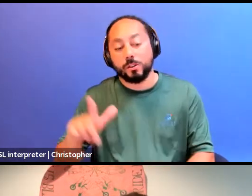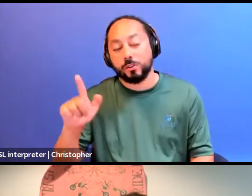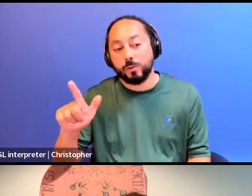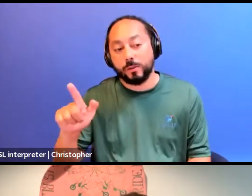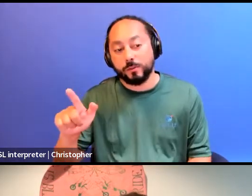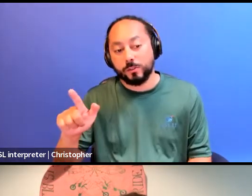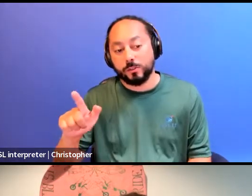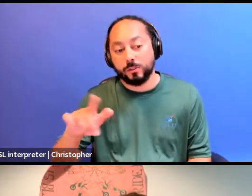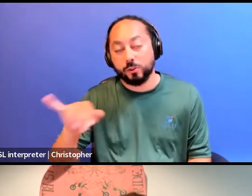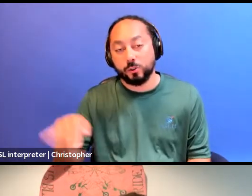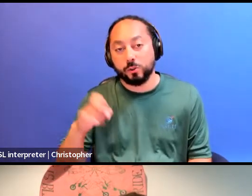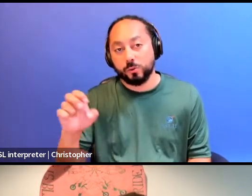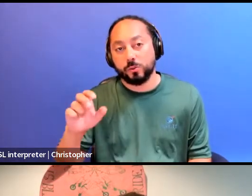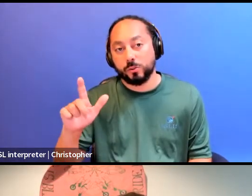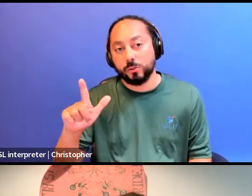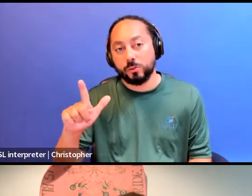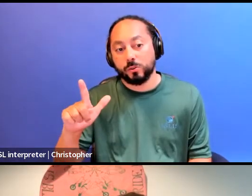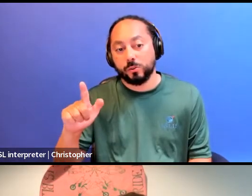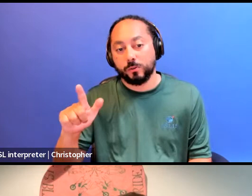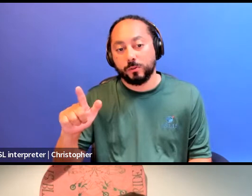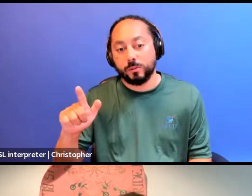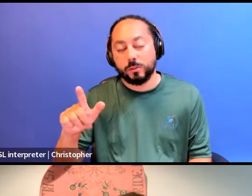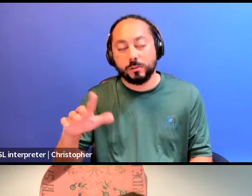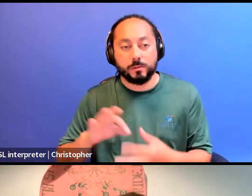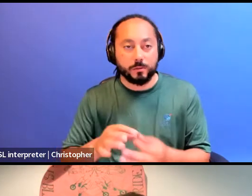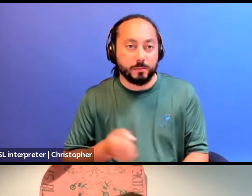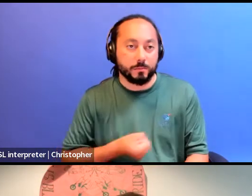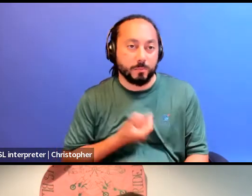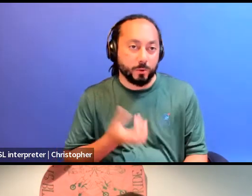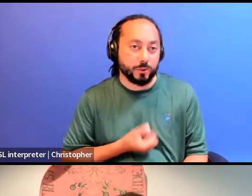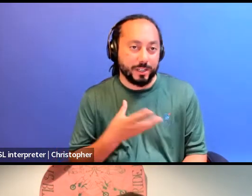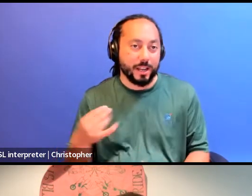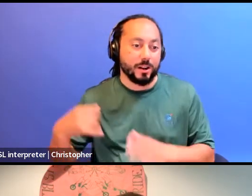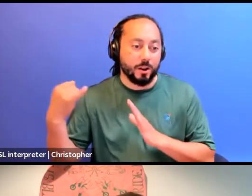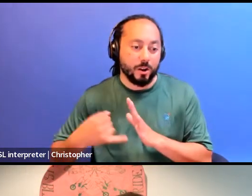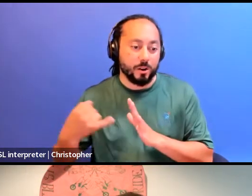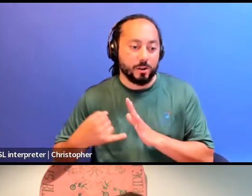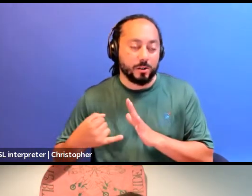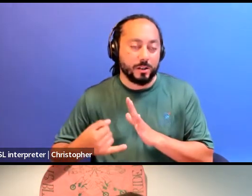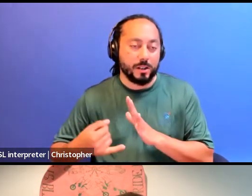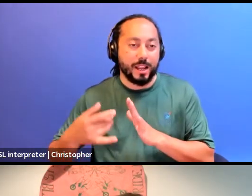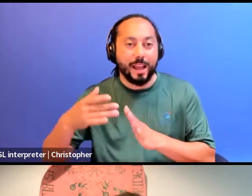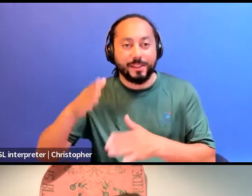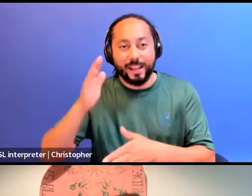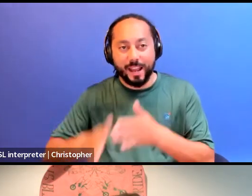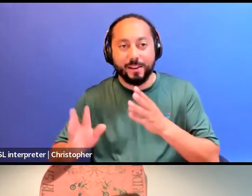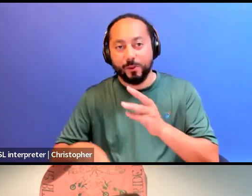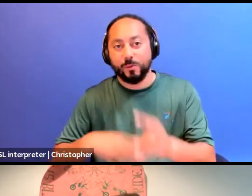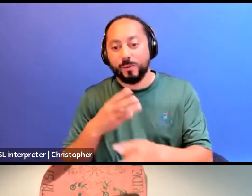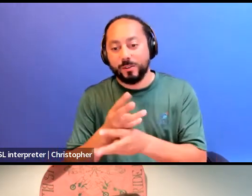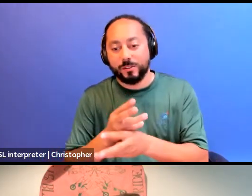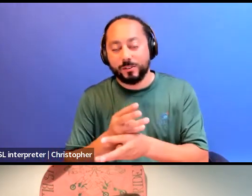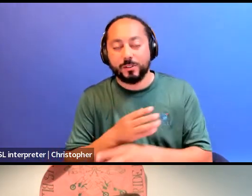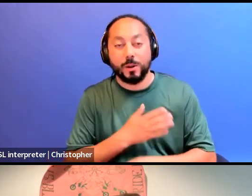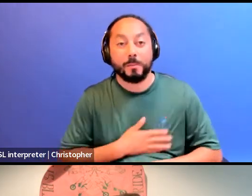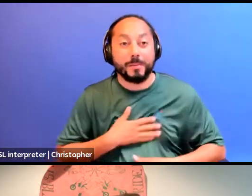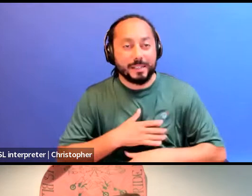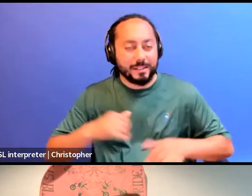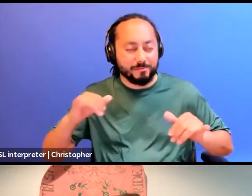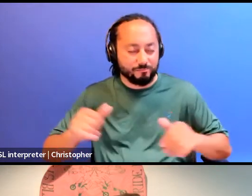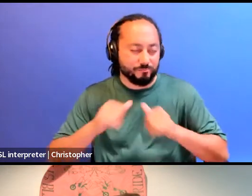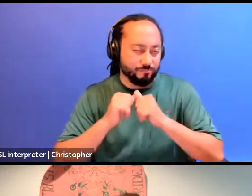Poetry and Art at the End of the World. So please stay with us